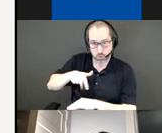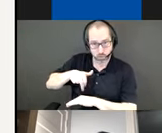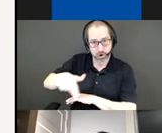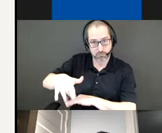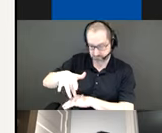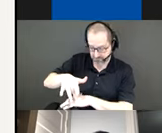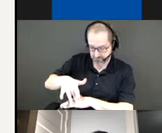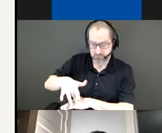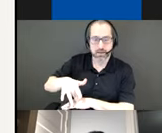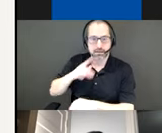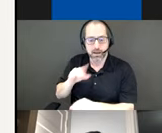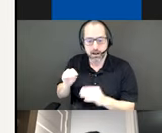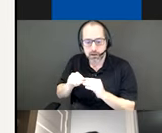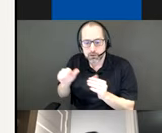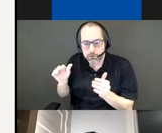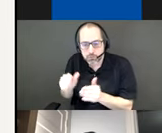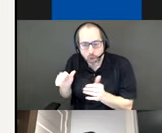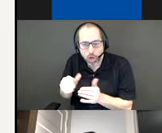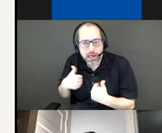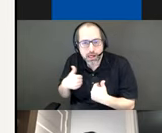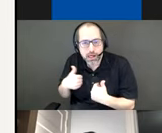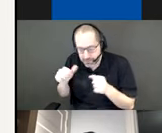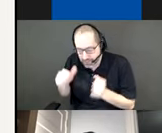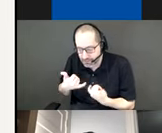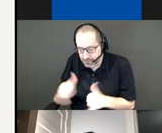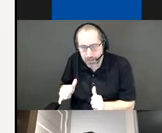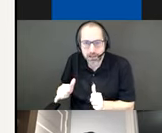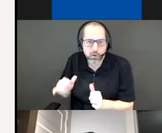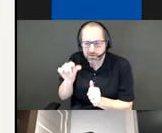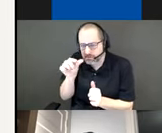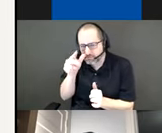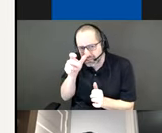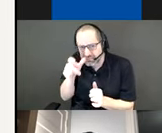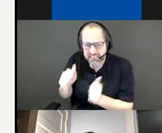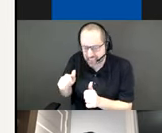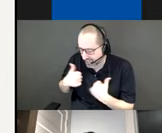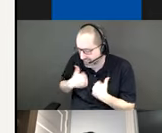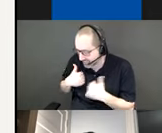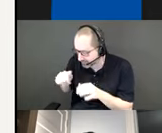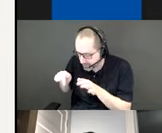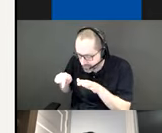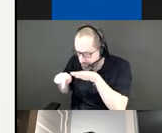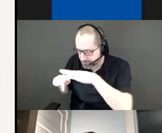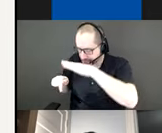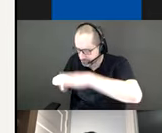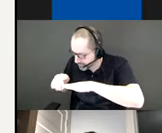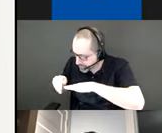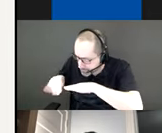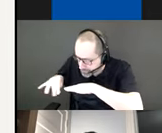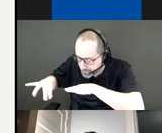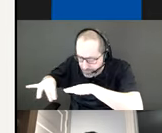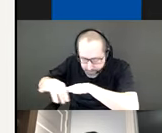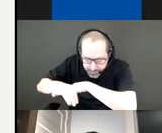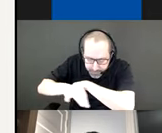smaller species can also live and move through again hopping or crawling meandering as they move at their different